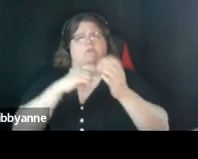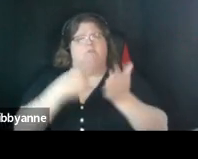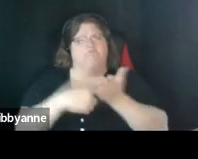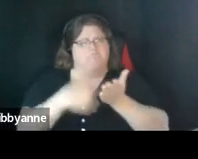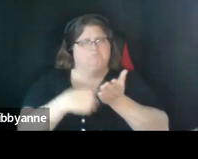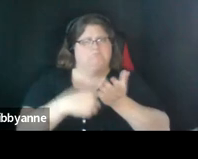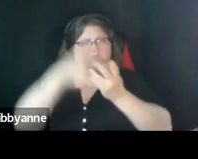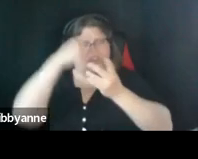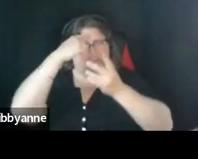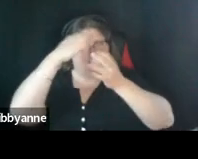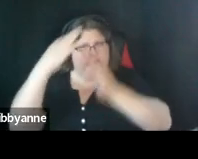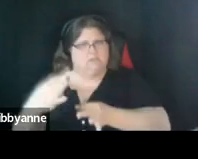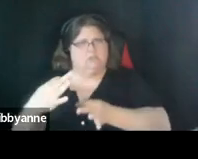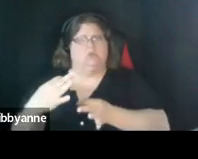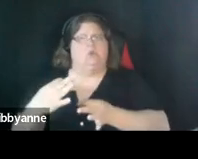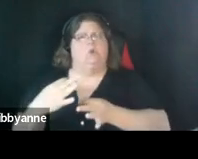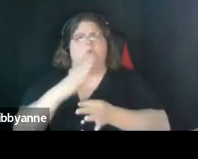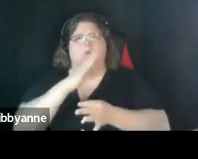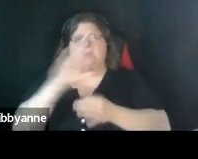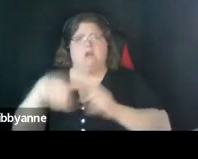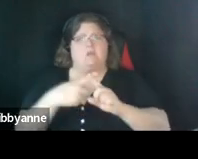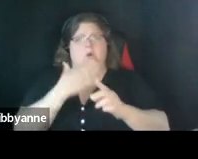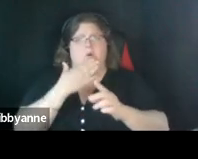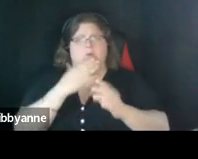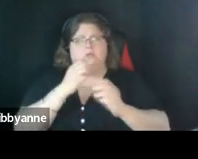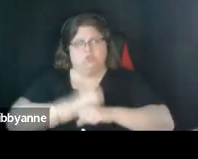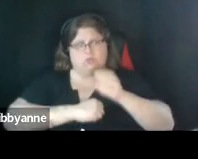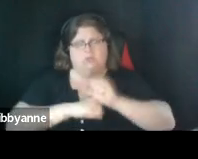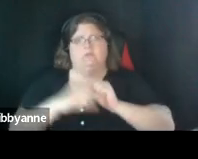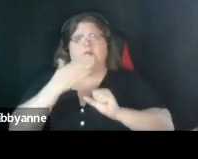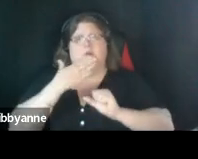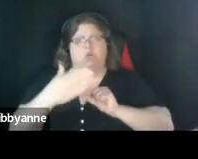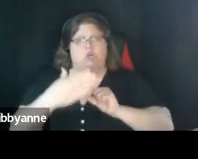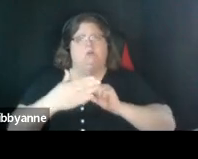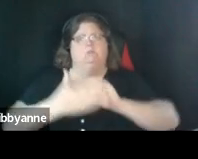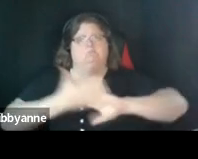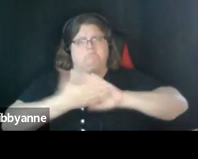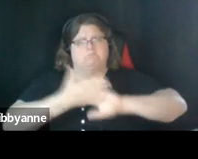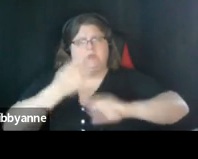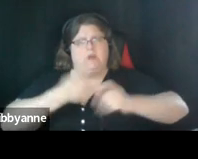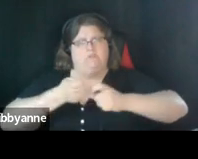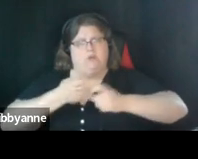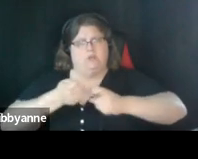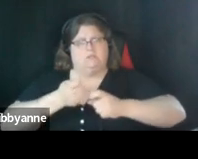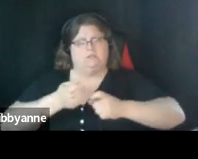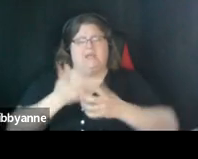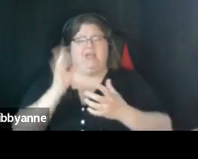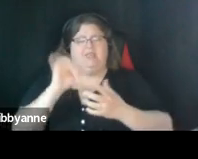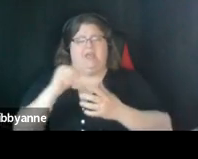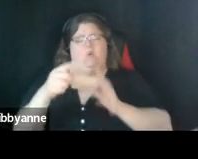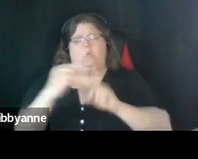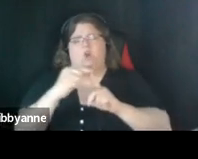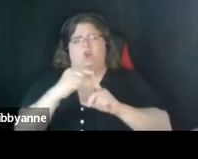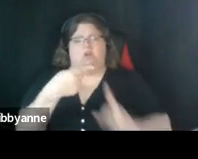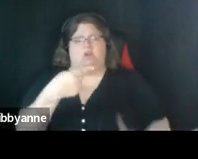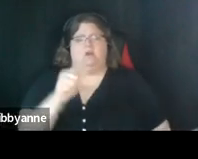we're basically talking about a structure of good governance um even though i i don't know if that's a word that is using k-12 or not um